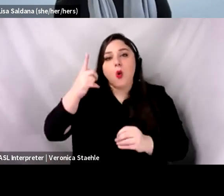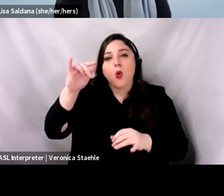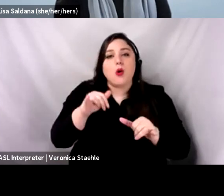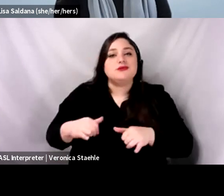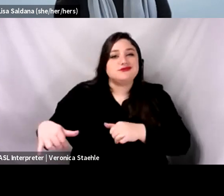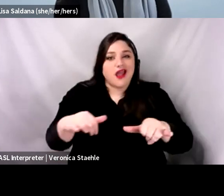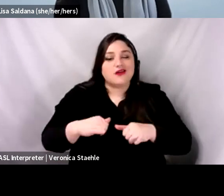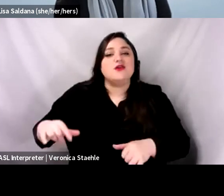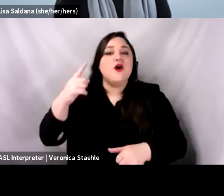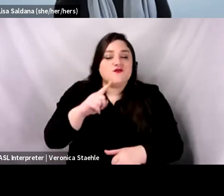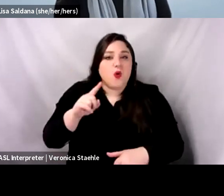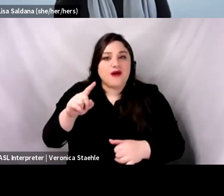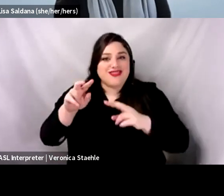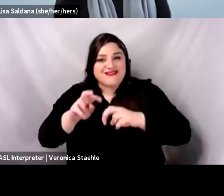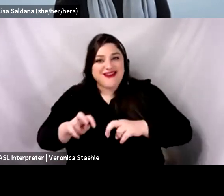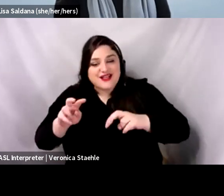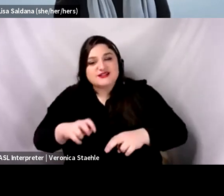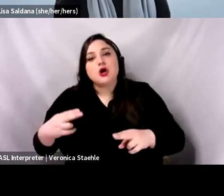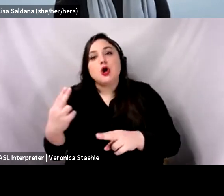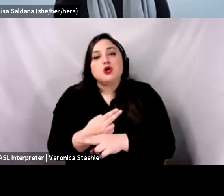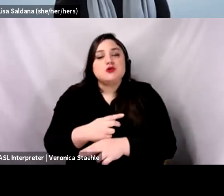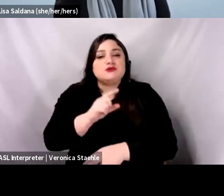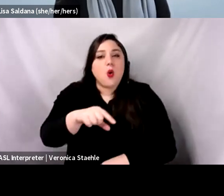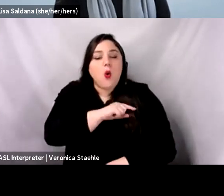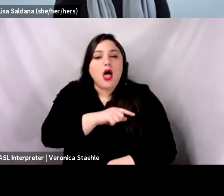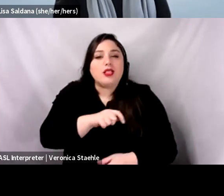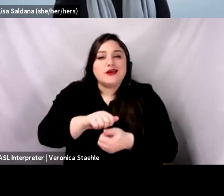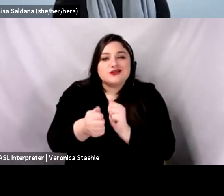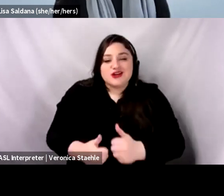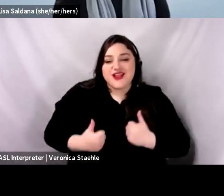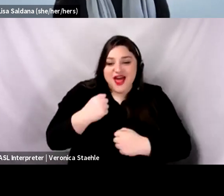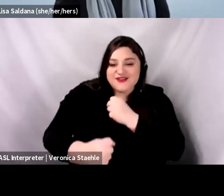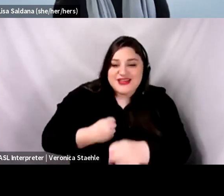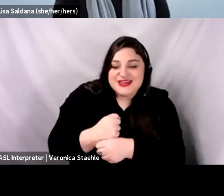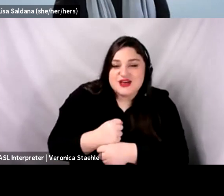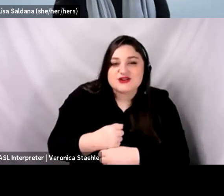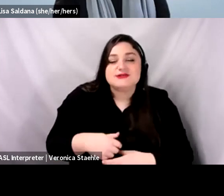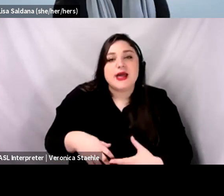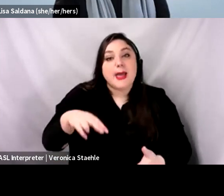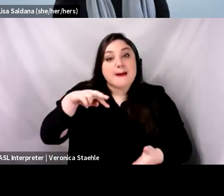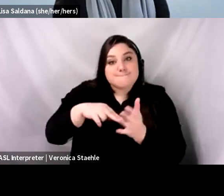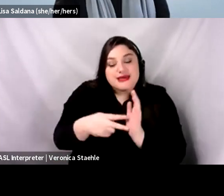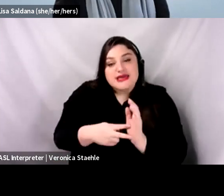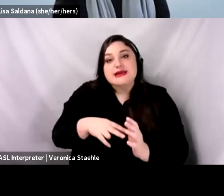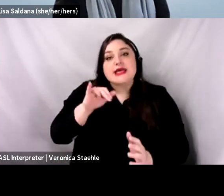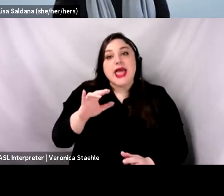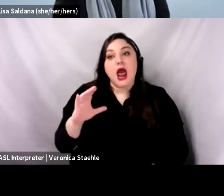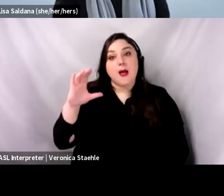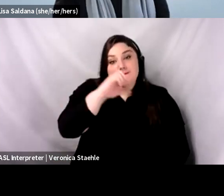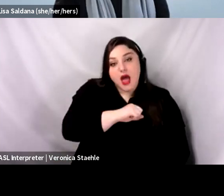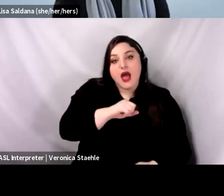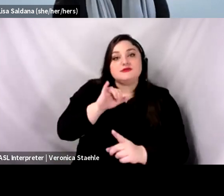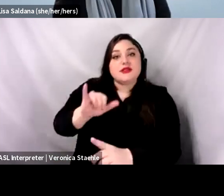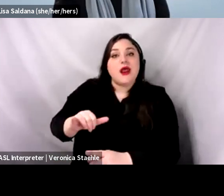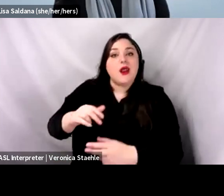uh, you know, measuring things using quality adjusted life years. It implies a, it a level randomized trial